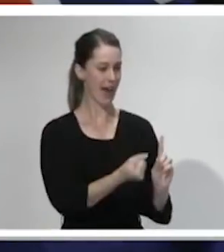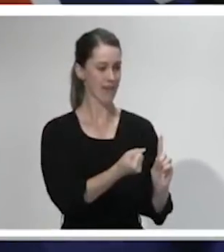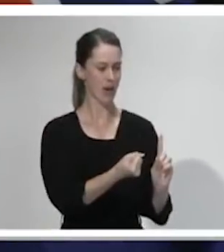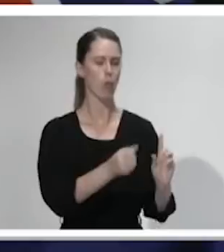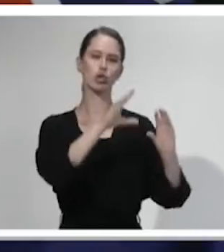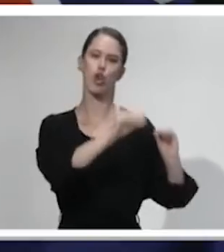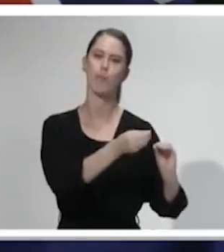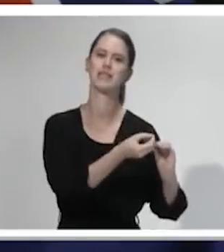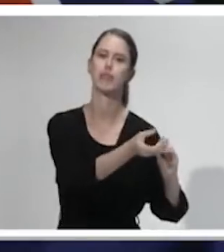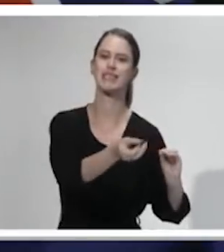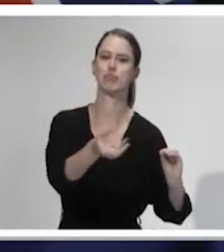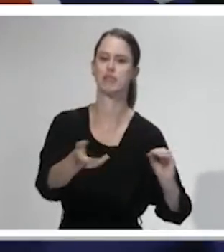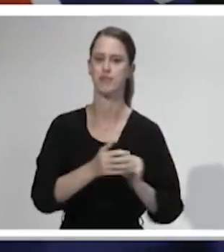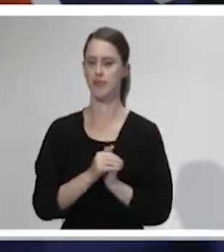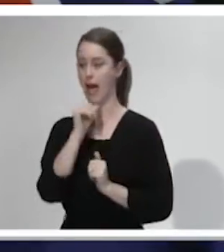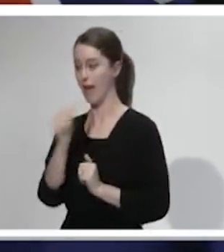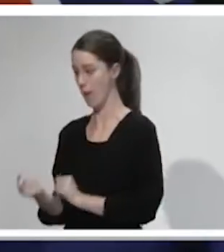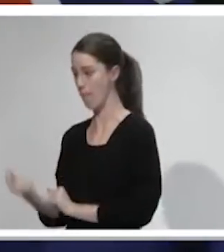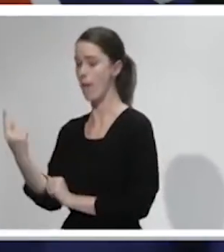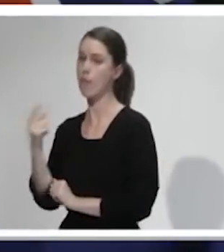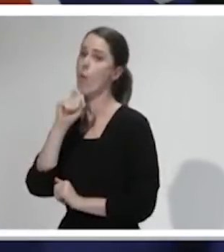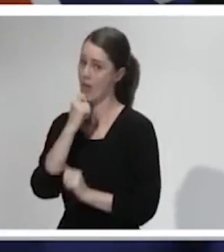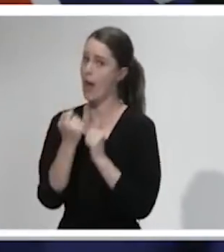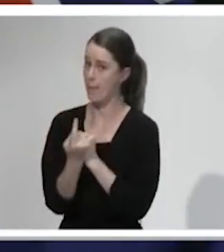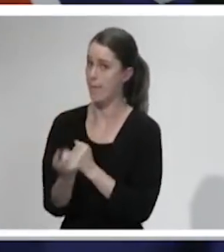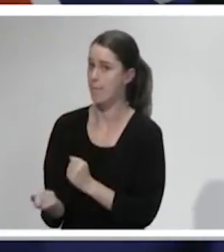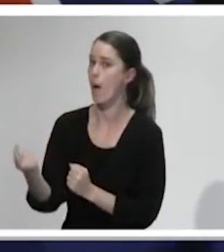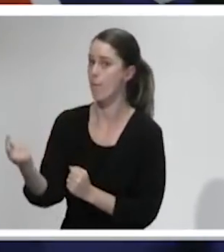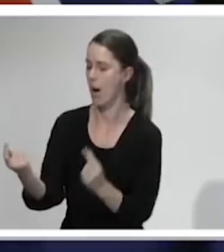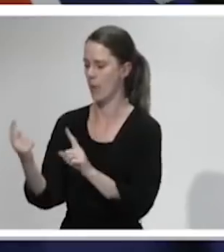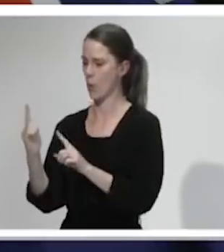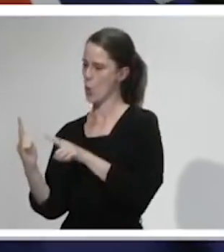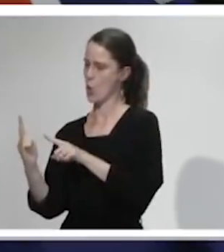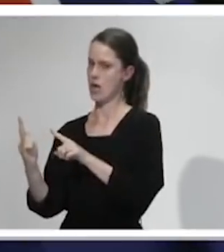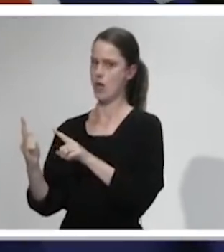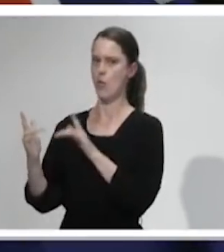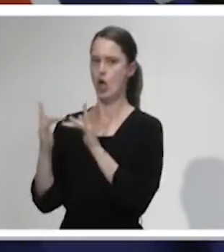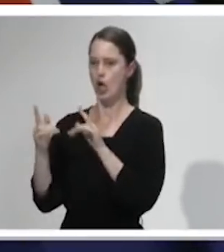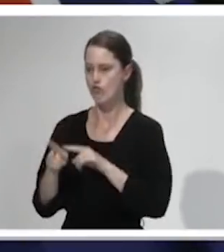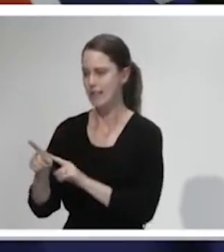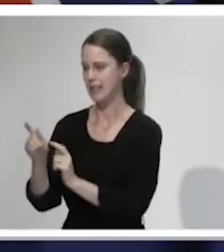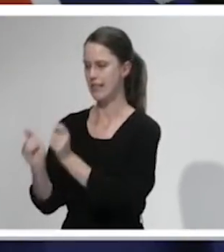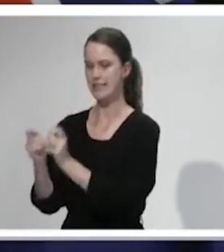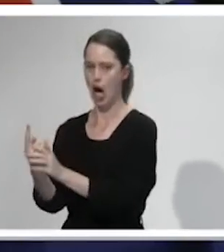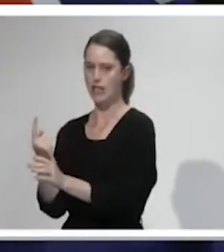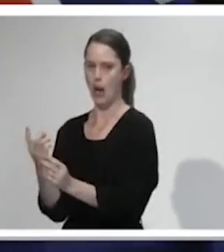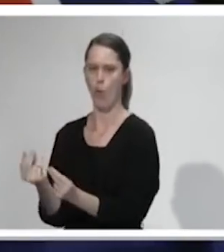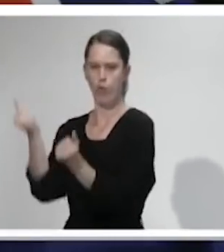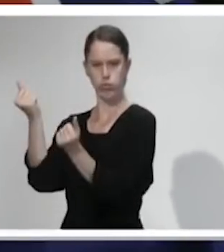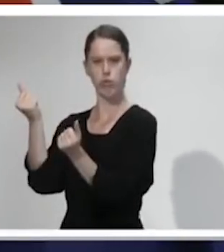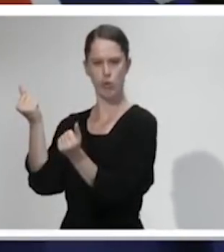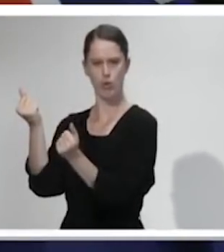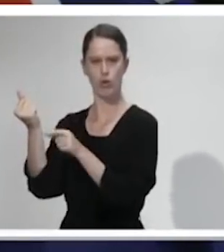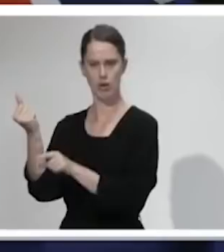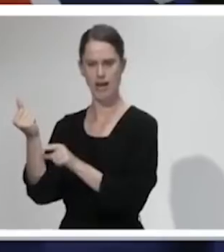It means when a case emerges, and it will, we test, we contact trace, we isolate, and we do